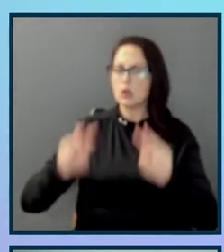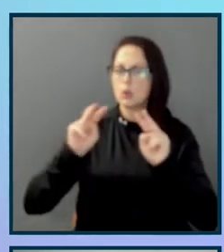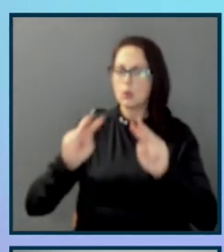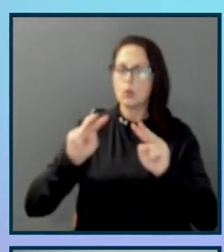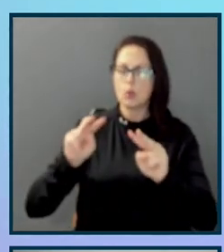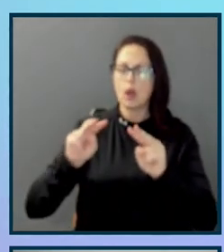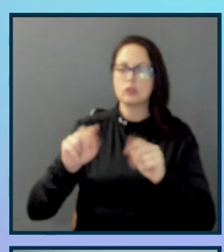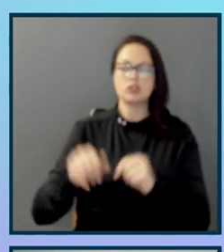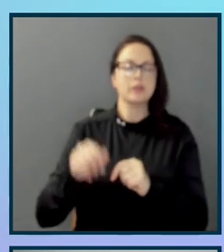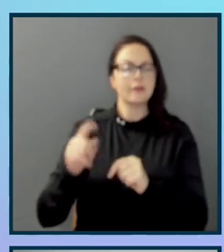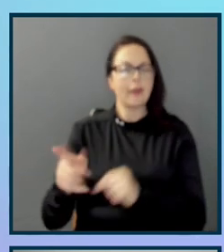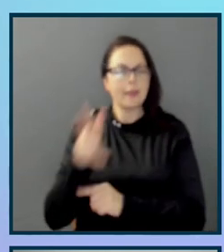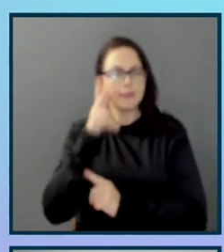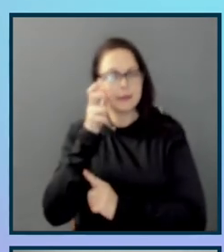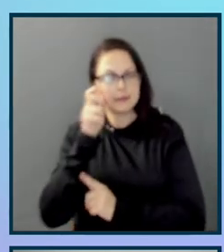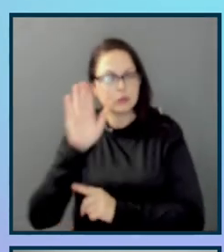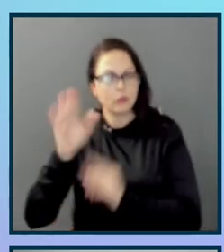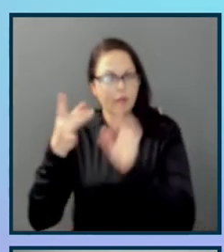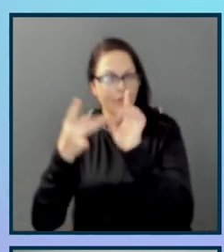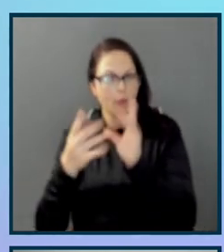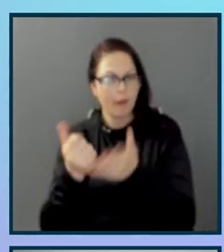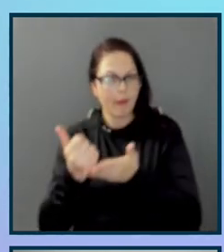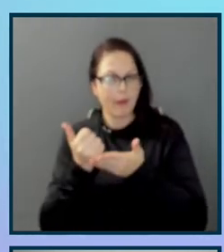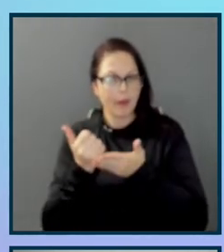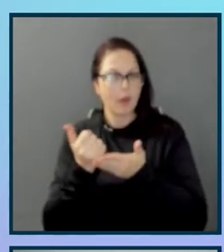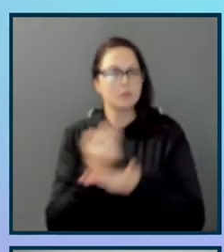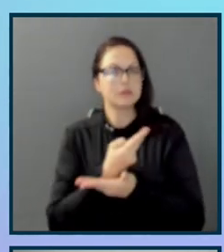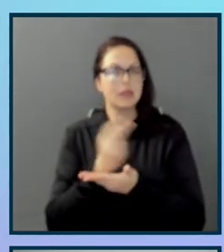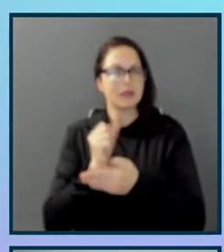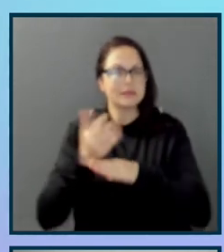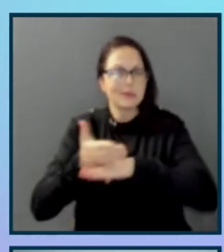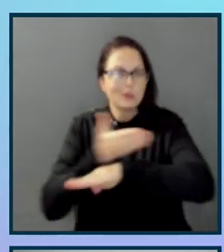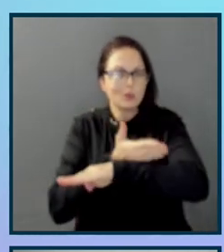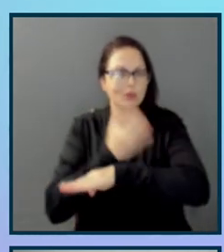to their feedback is what helps us improve the experience overall.